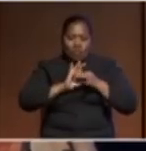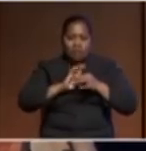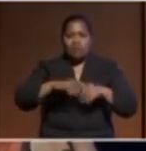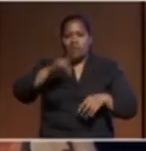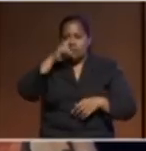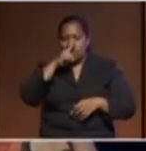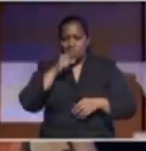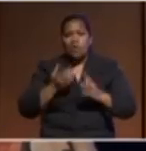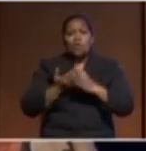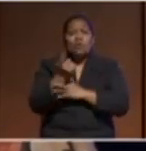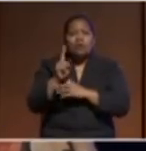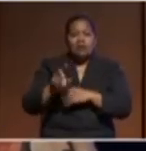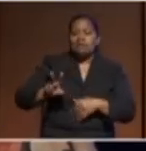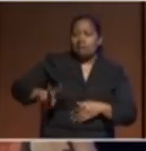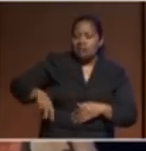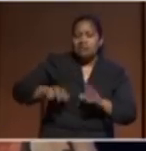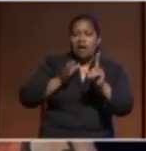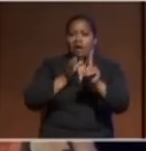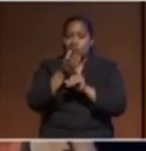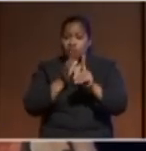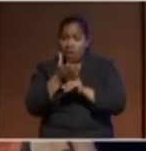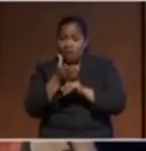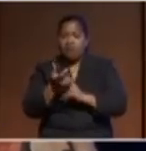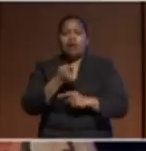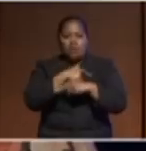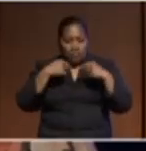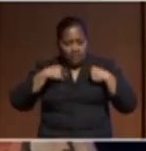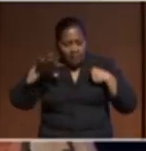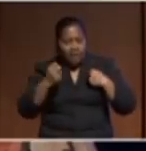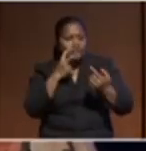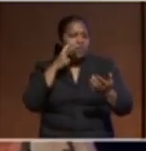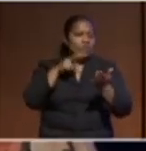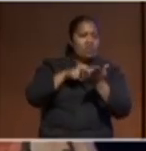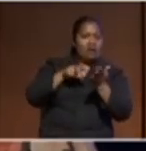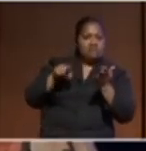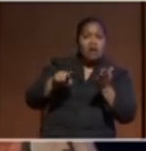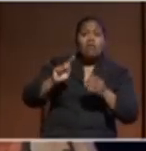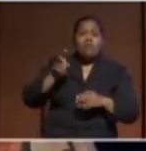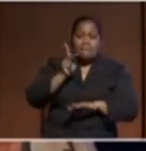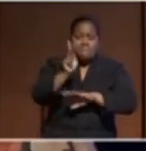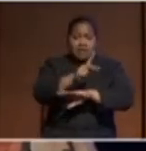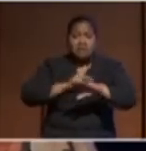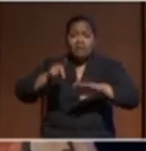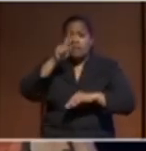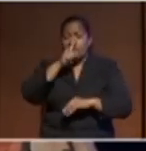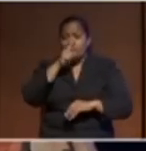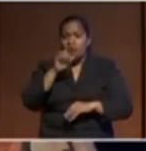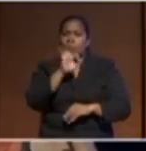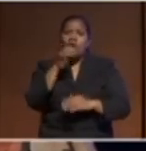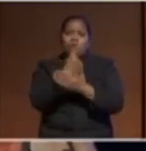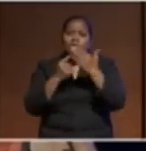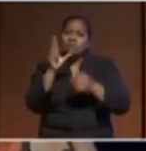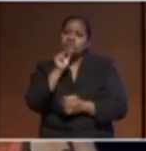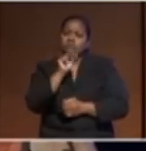through culture and we have to recognize that as Pacific people we don't just speak one language